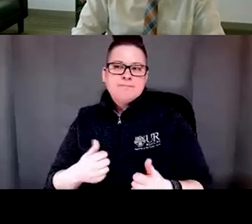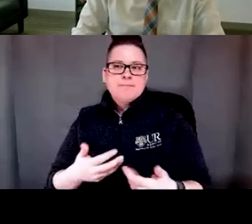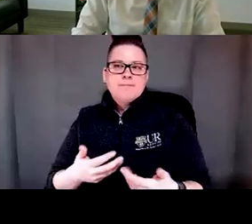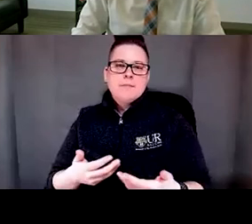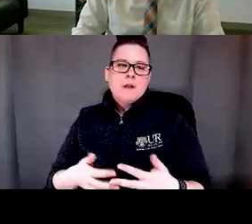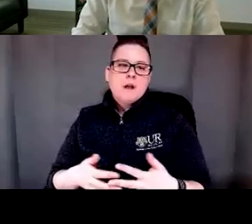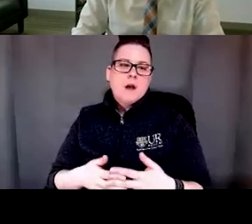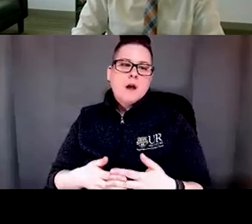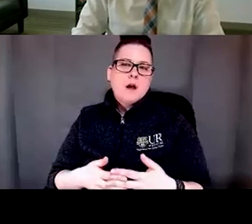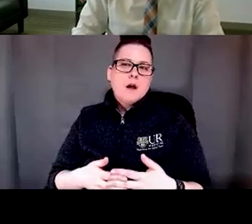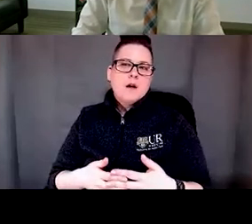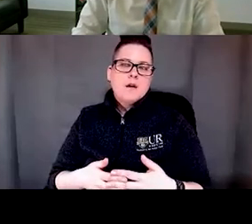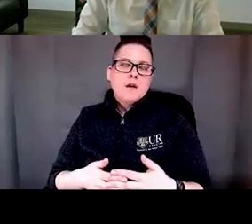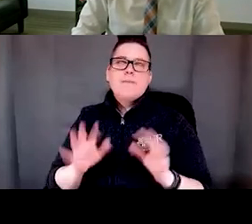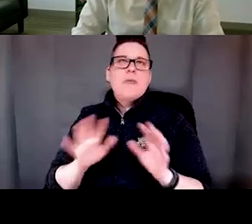very